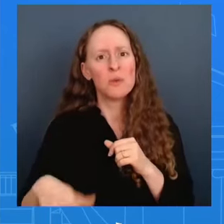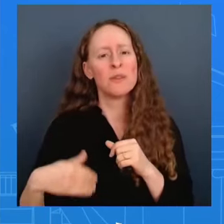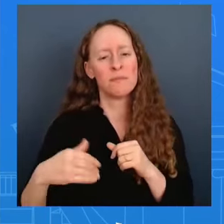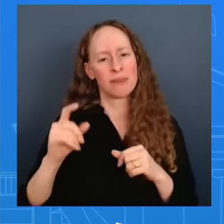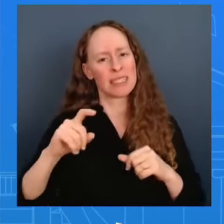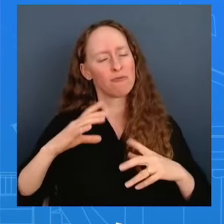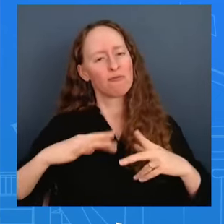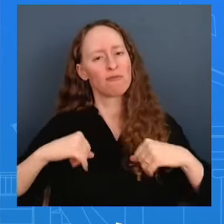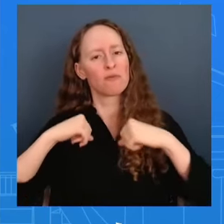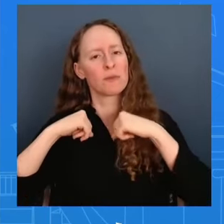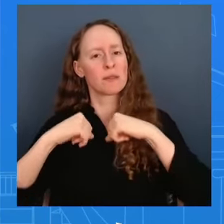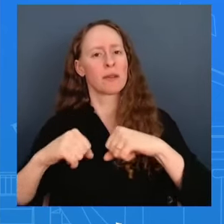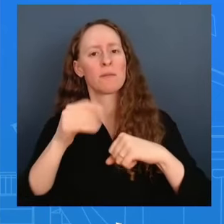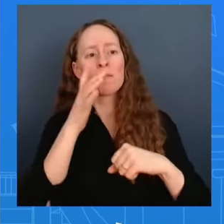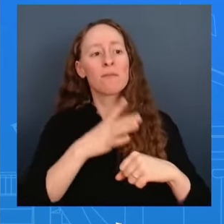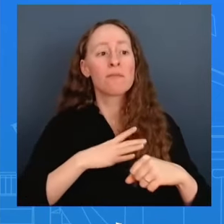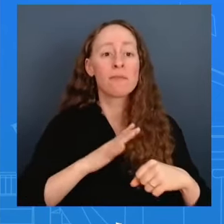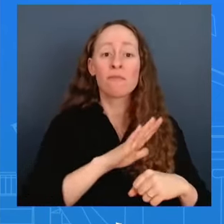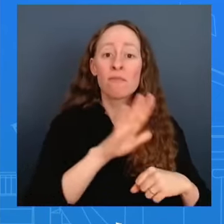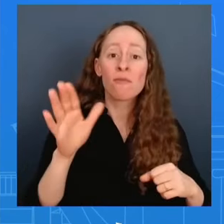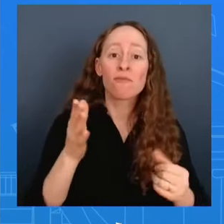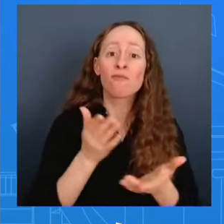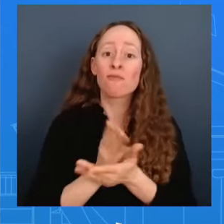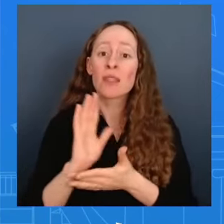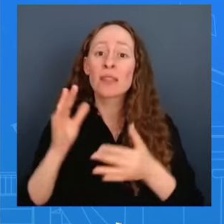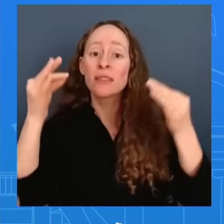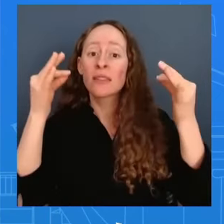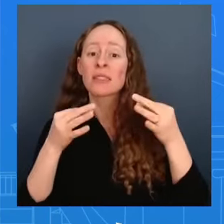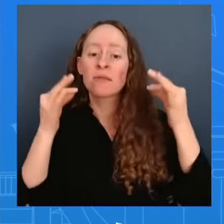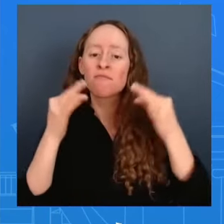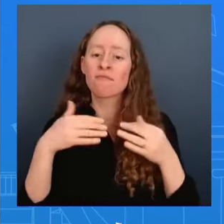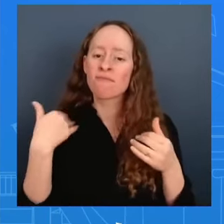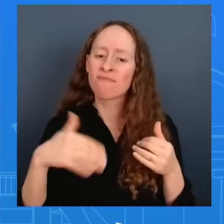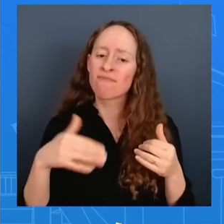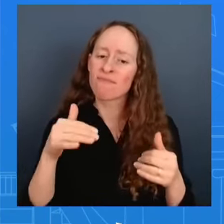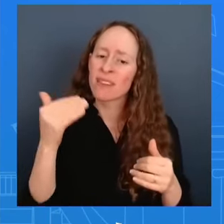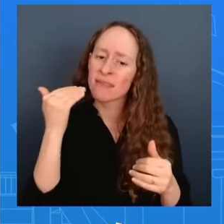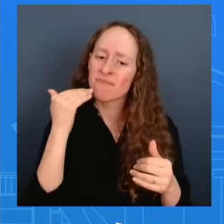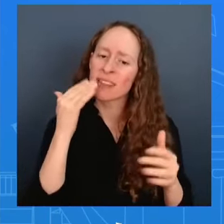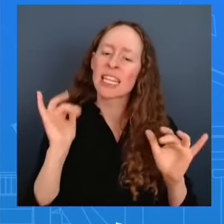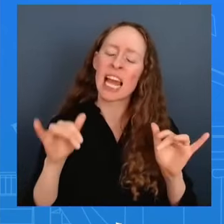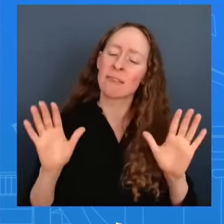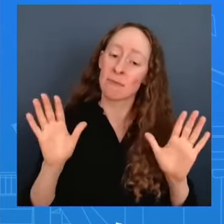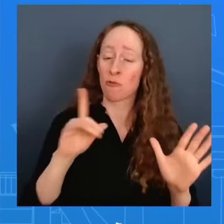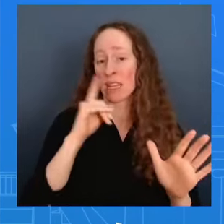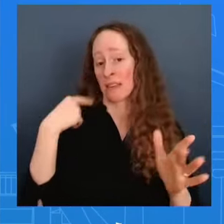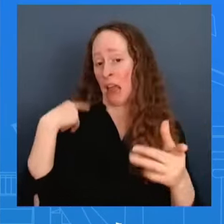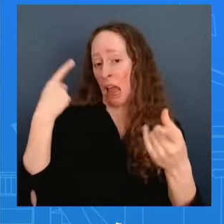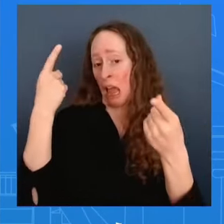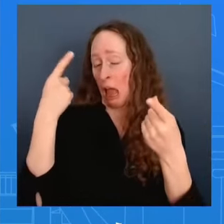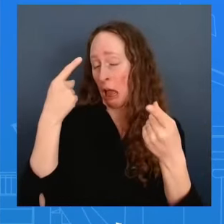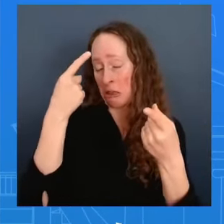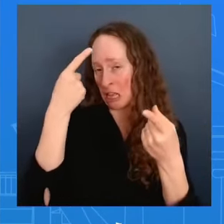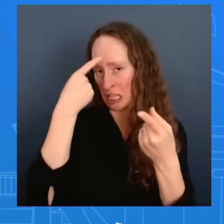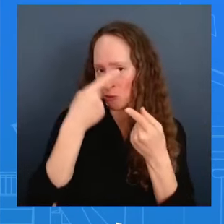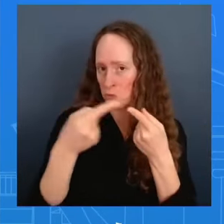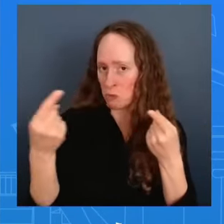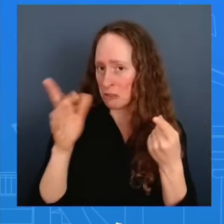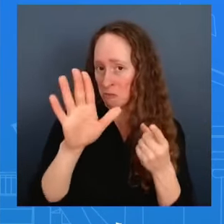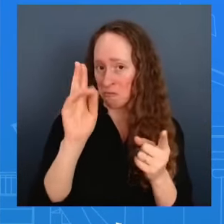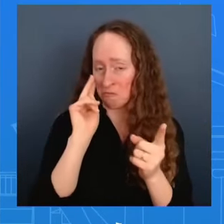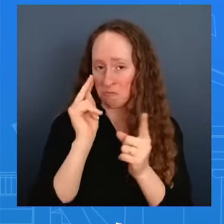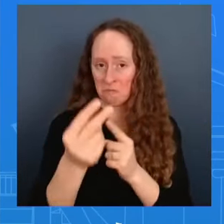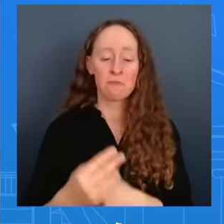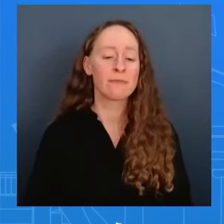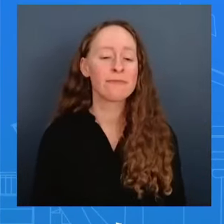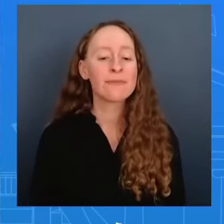difficult decisions on their health care so that part i certainly disagree with you on god jaren is the meeting um with israelis on